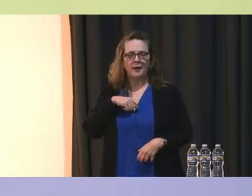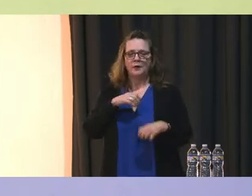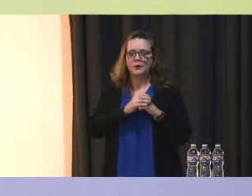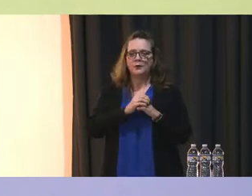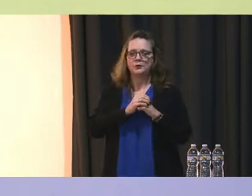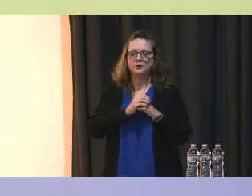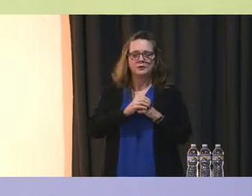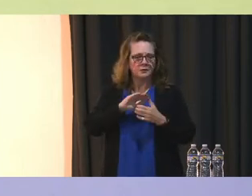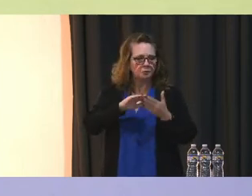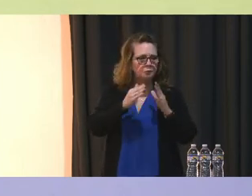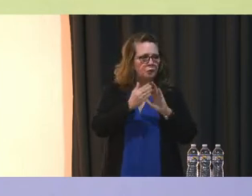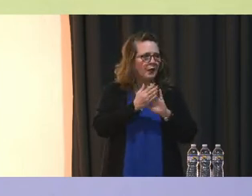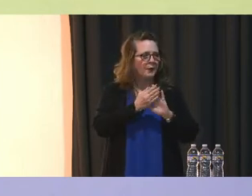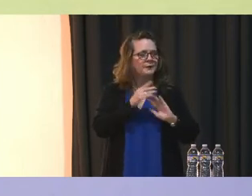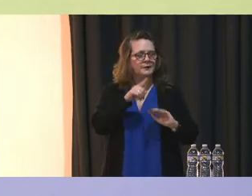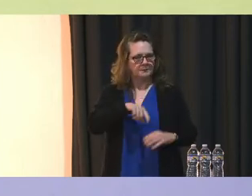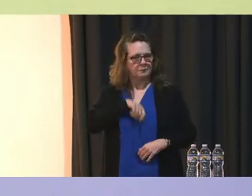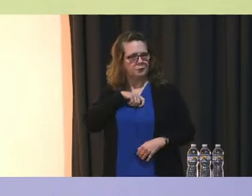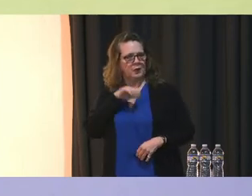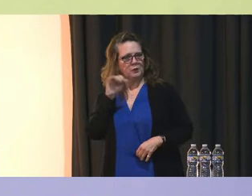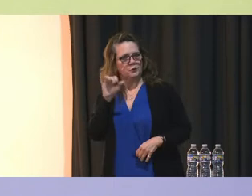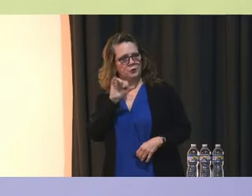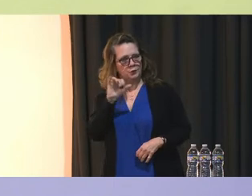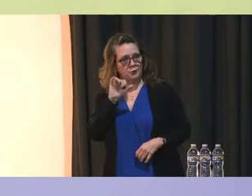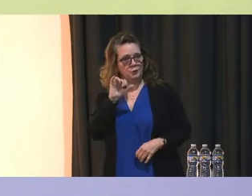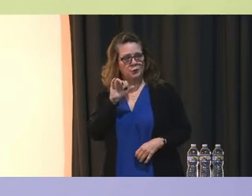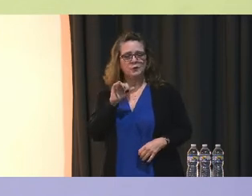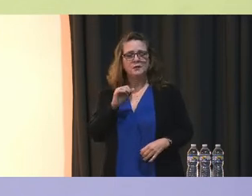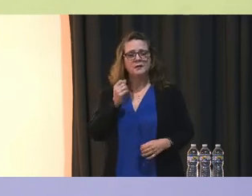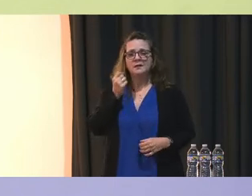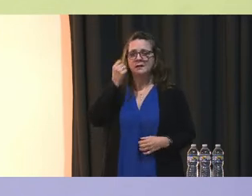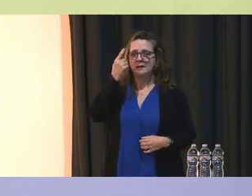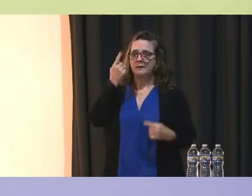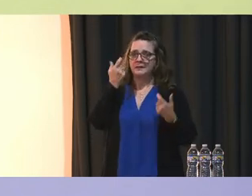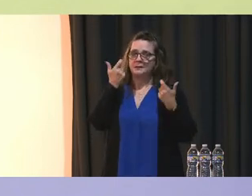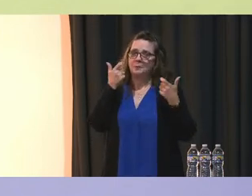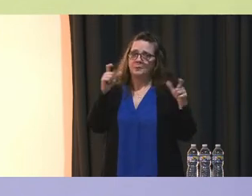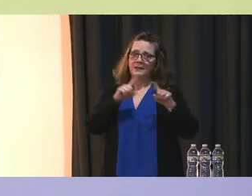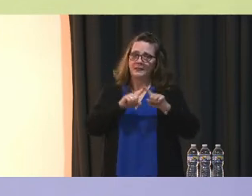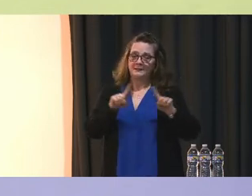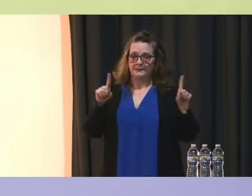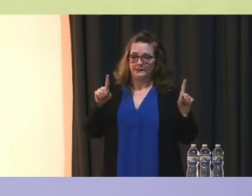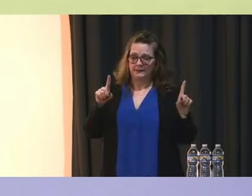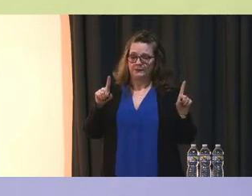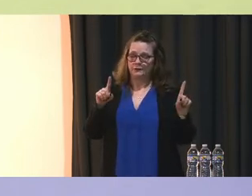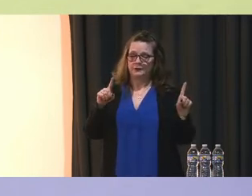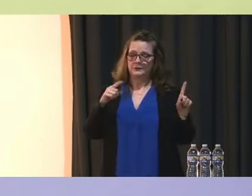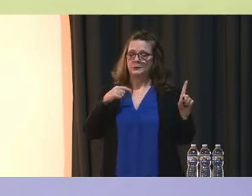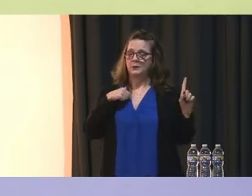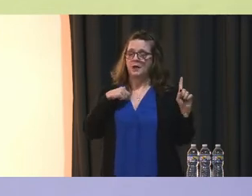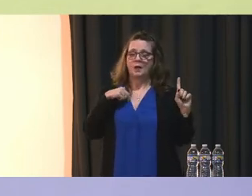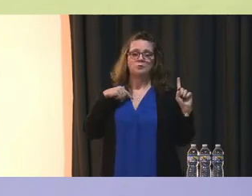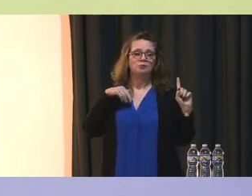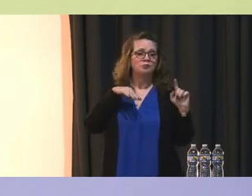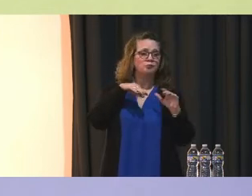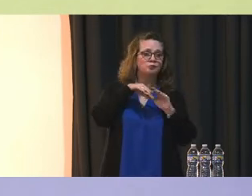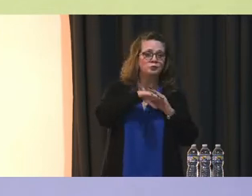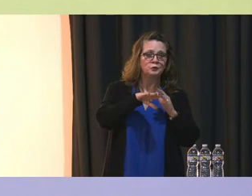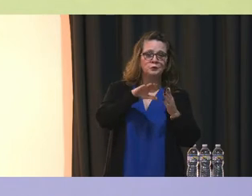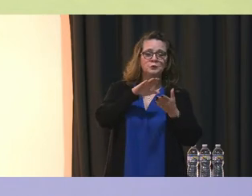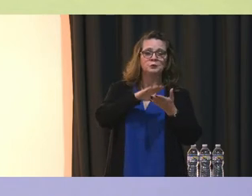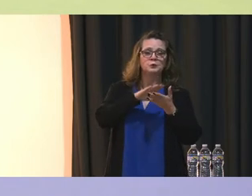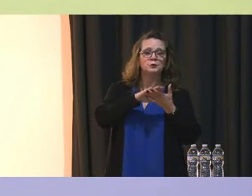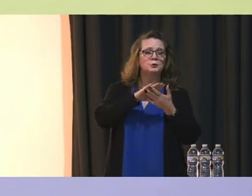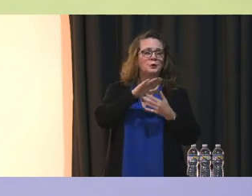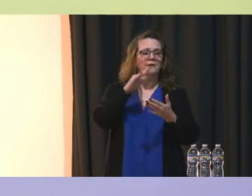communities to be proud Because there is a major difference When I walked into the five new middle